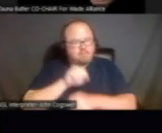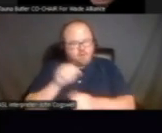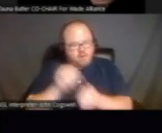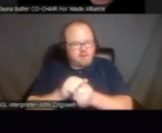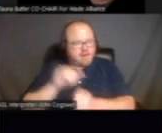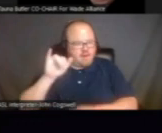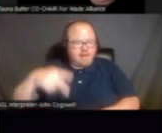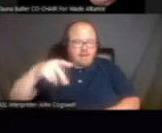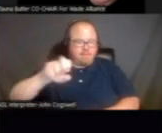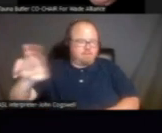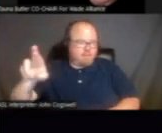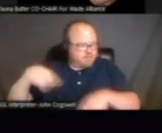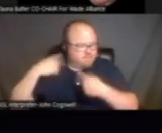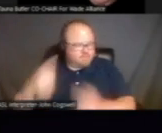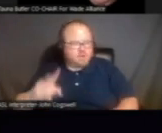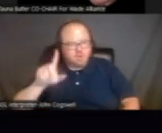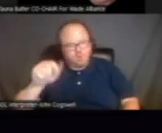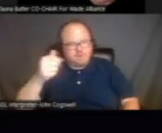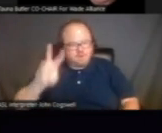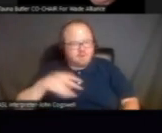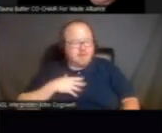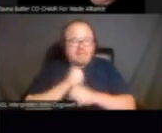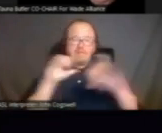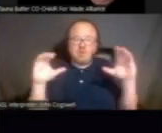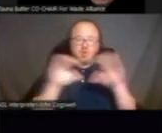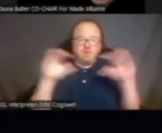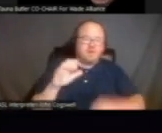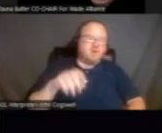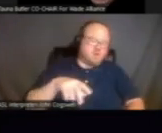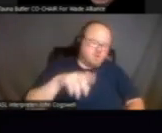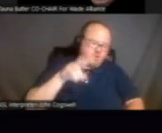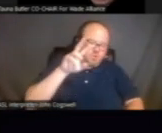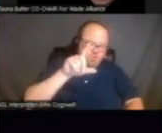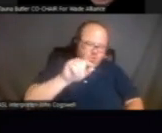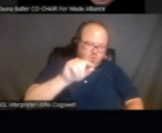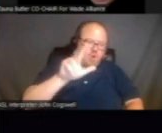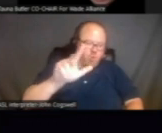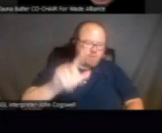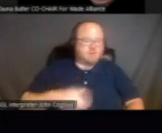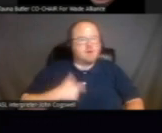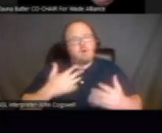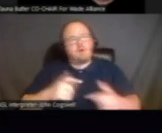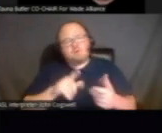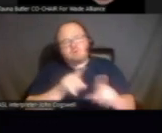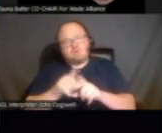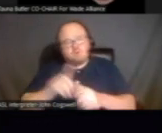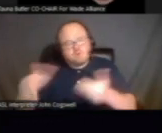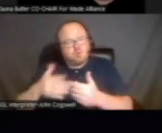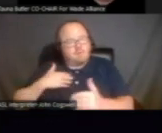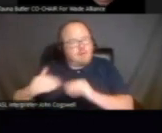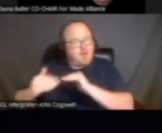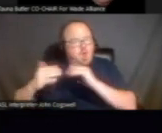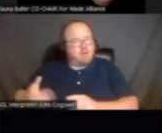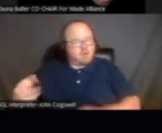since 2016 and received my peer certificate in 2023. And I wanted to also introduce my colleague,